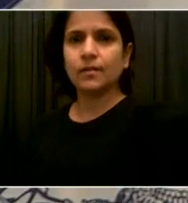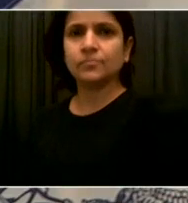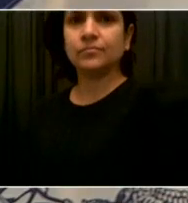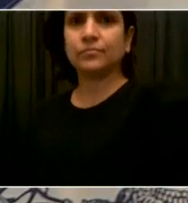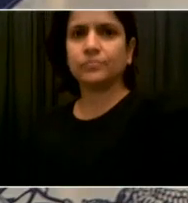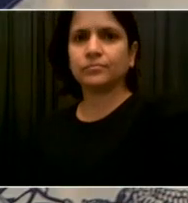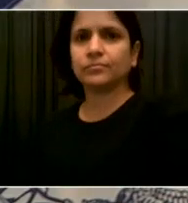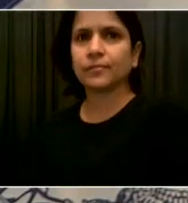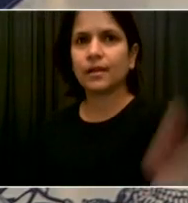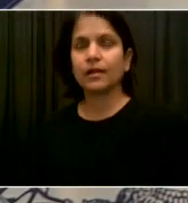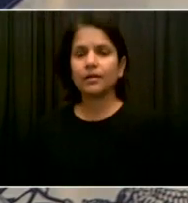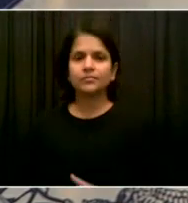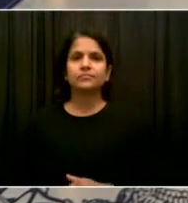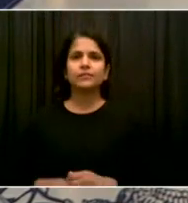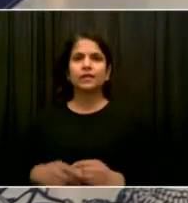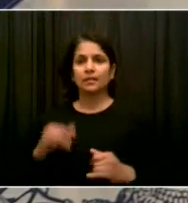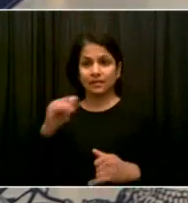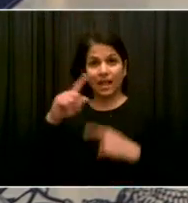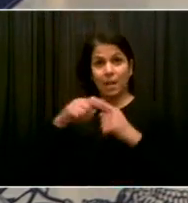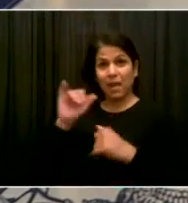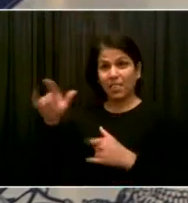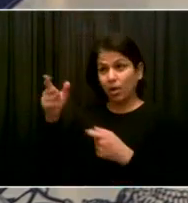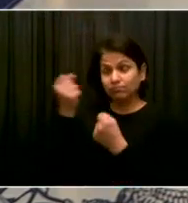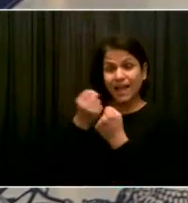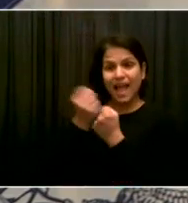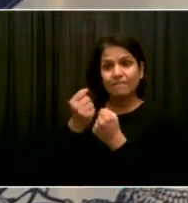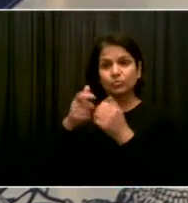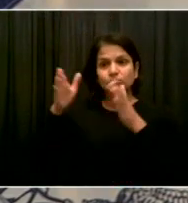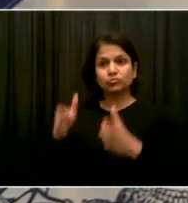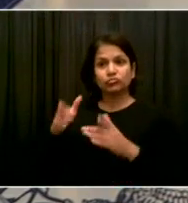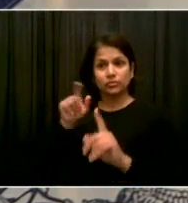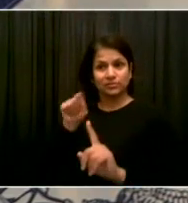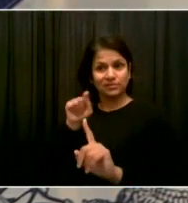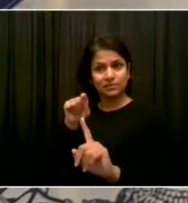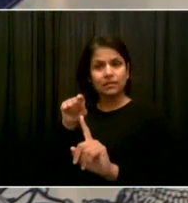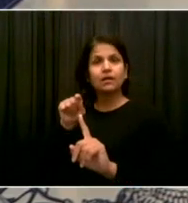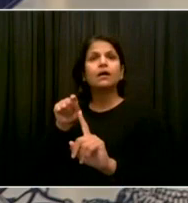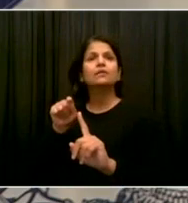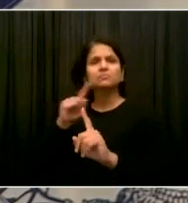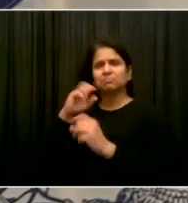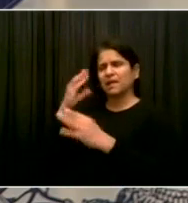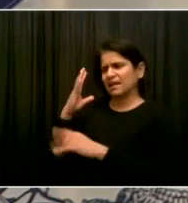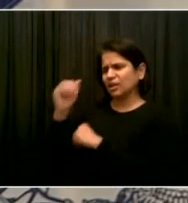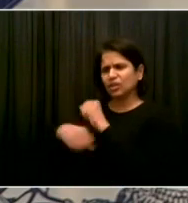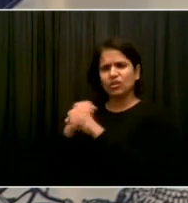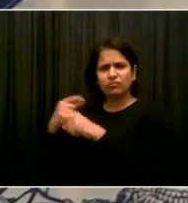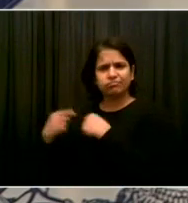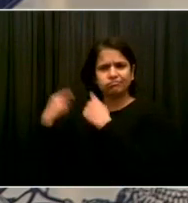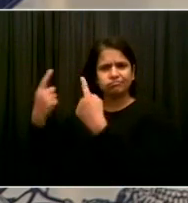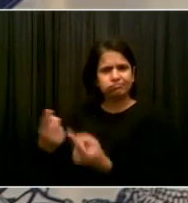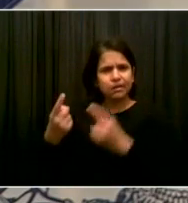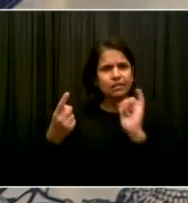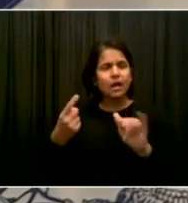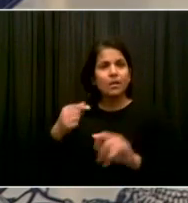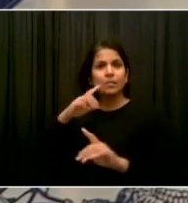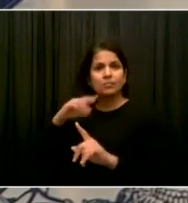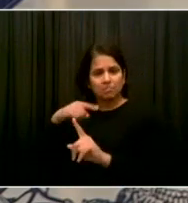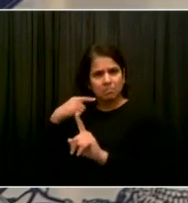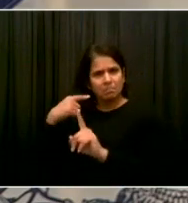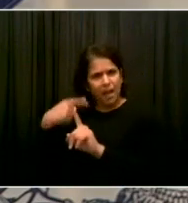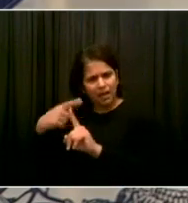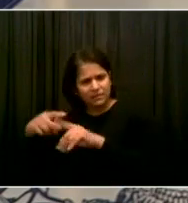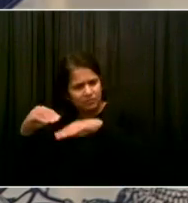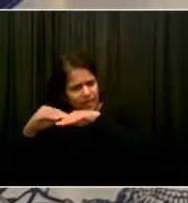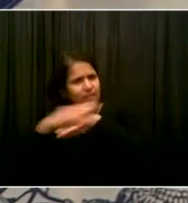and with tremendous positive impact on all of us. And there are people who have changed the world